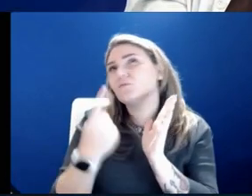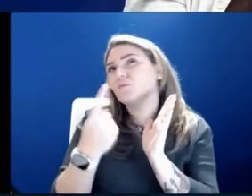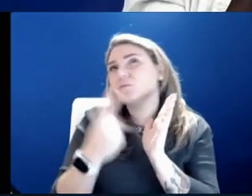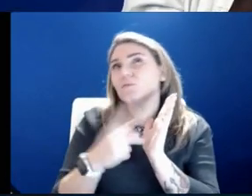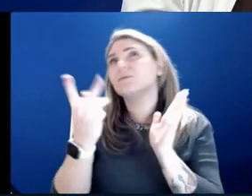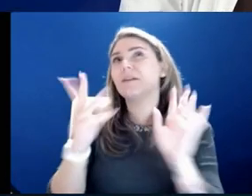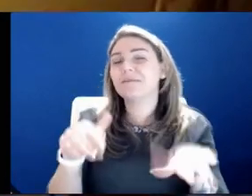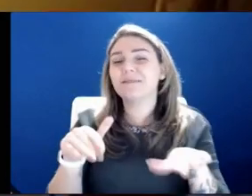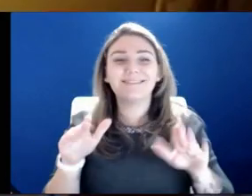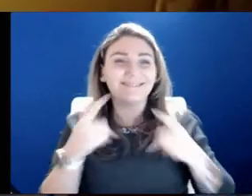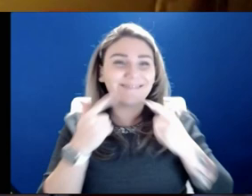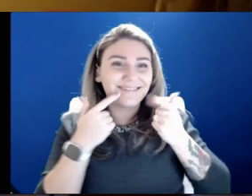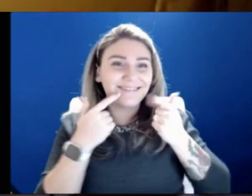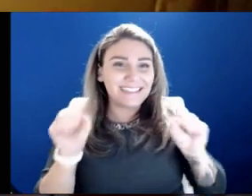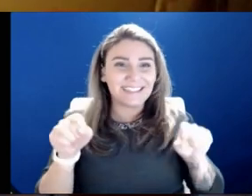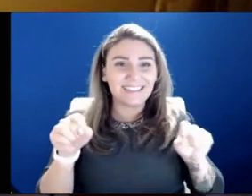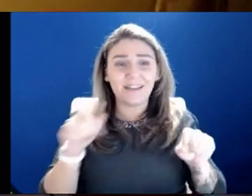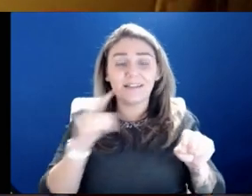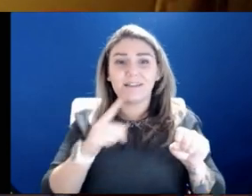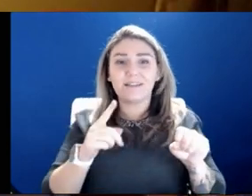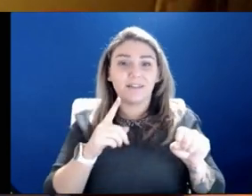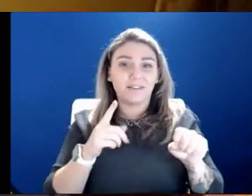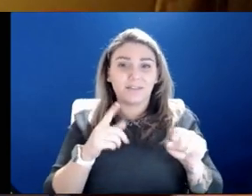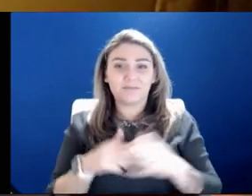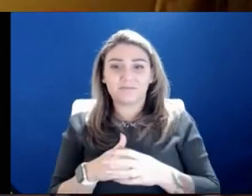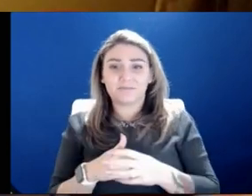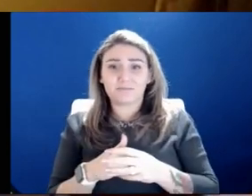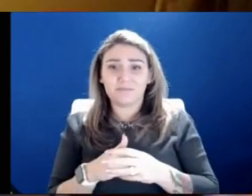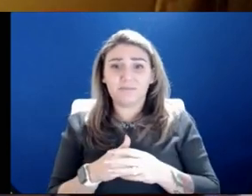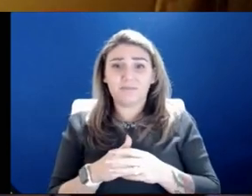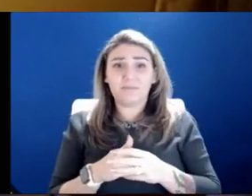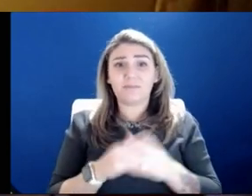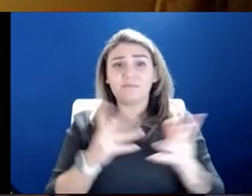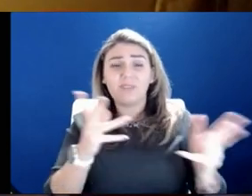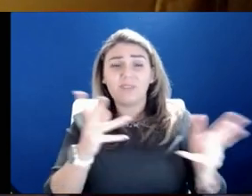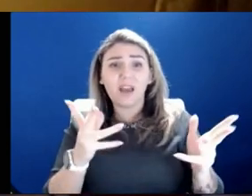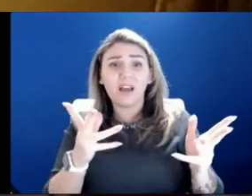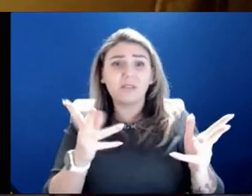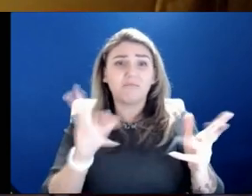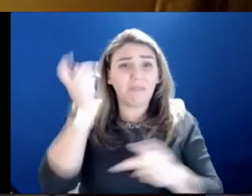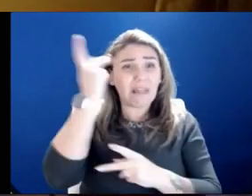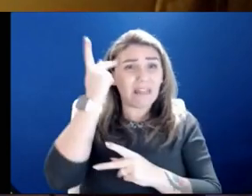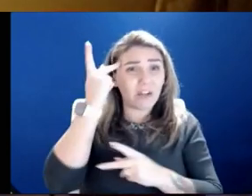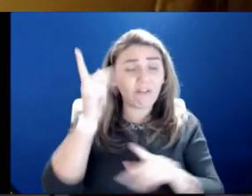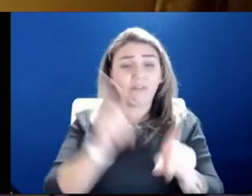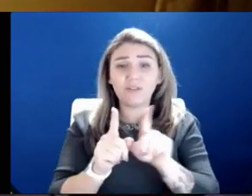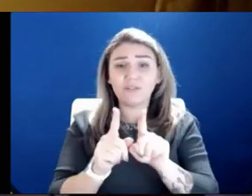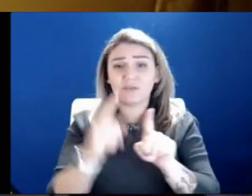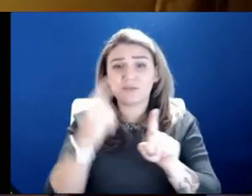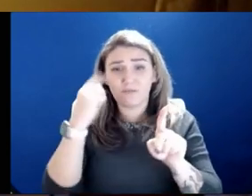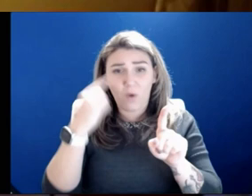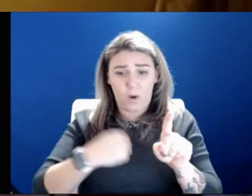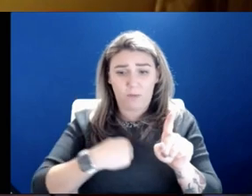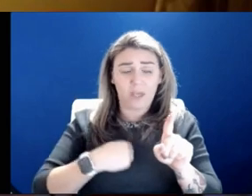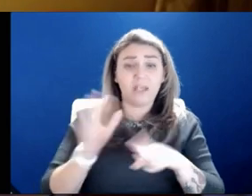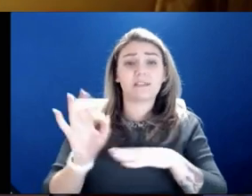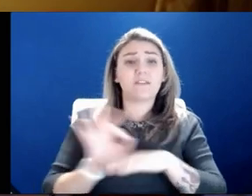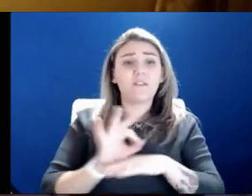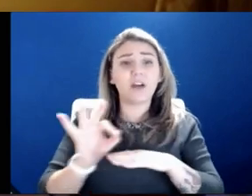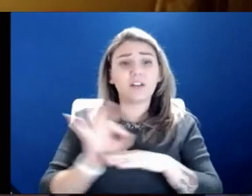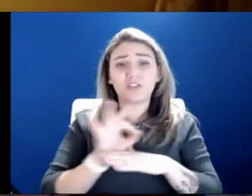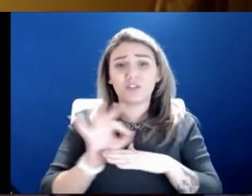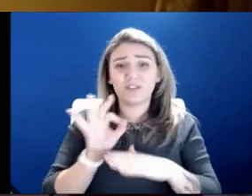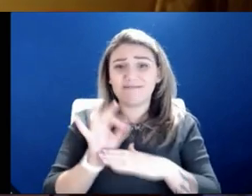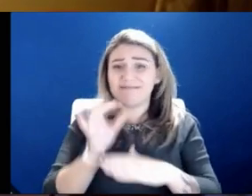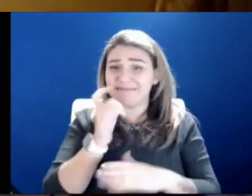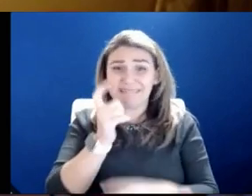You know, I don't get also political too. I mean, for me, it's a function of, you know, it's not that